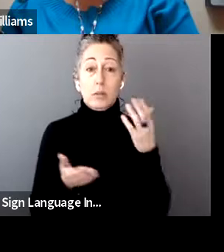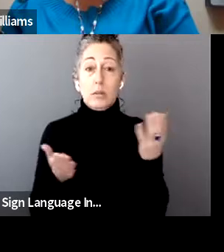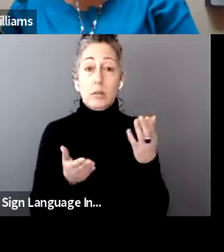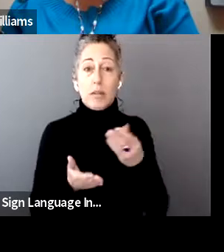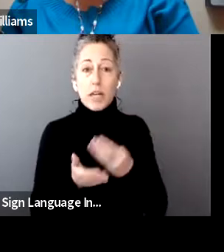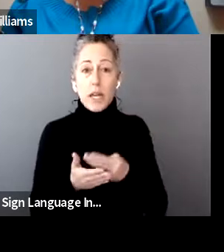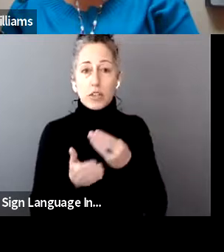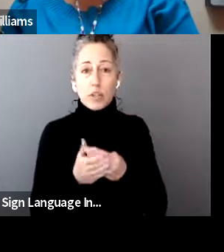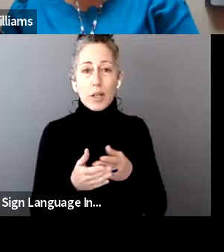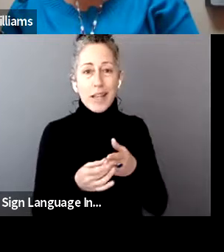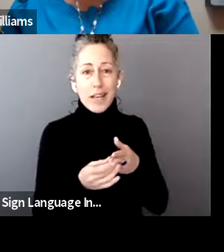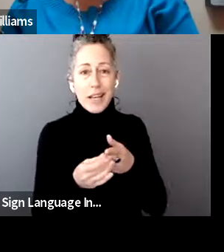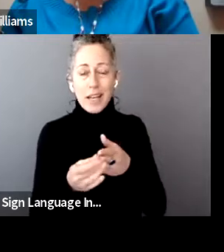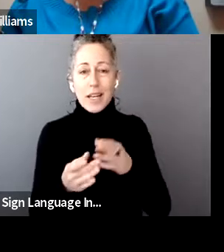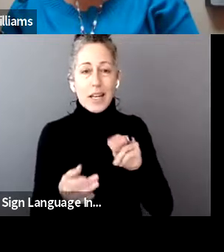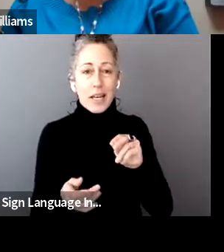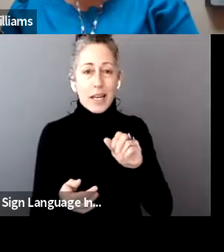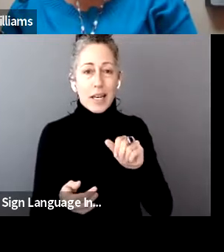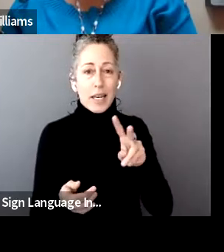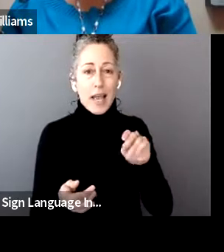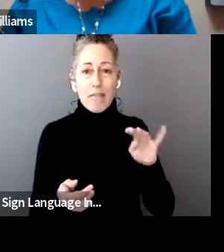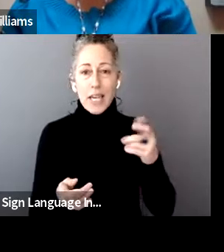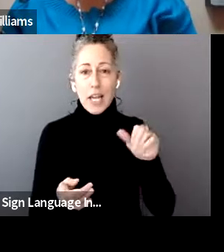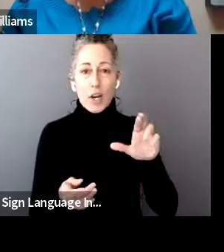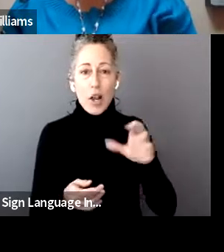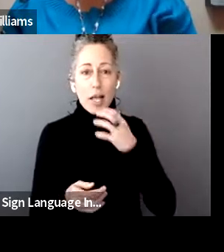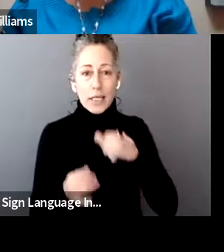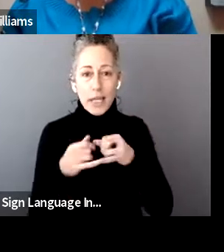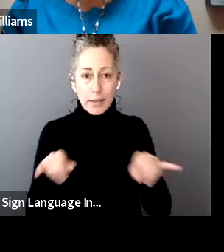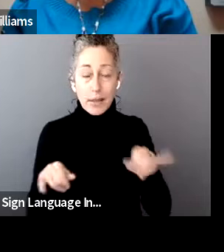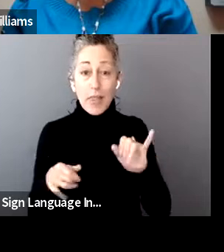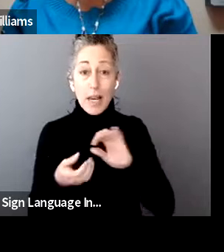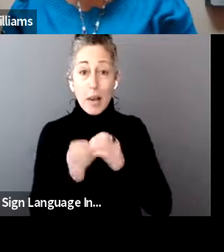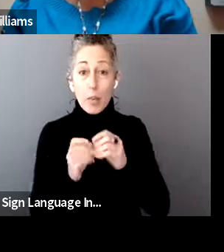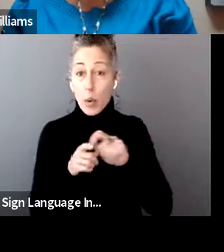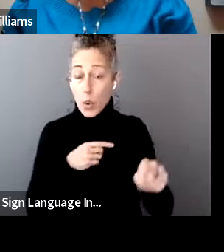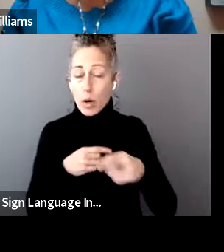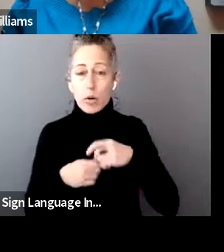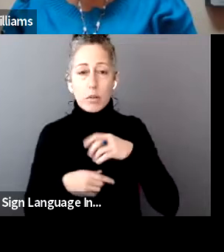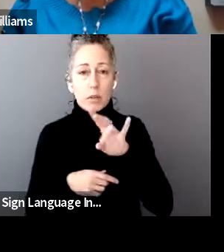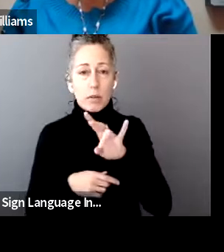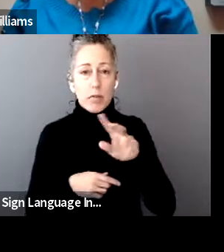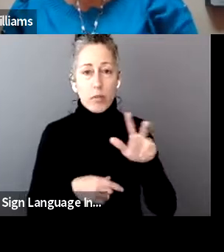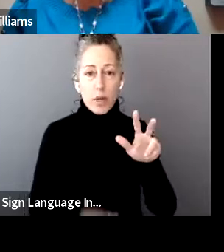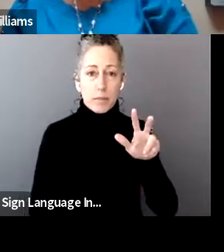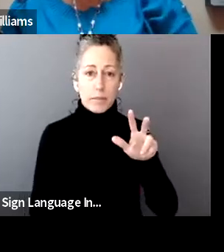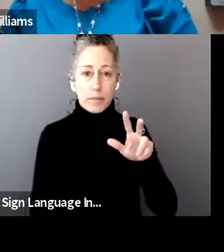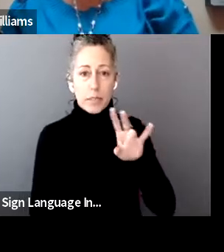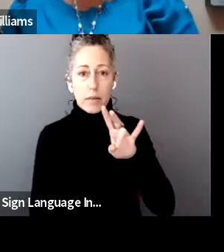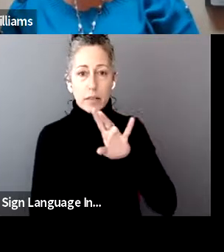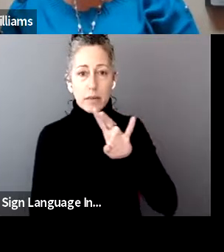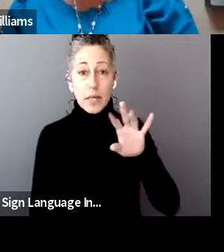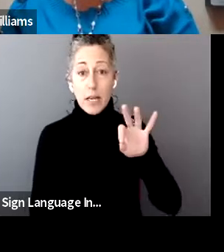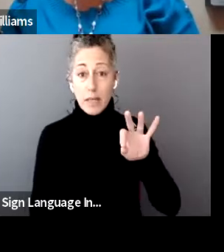Hotline, which is specific to Chicago residents, and this number is 773-779